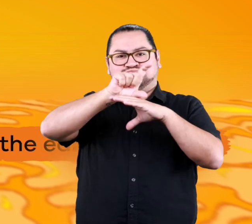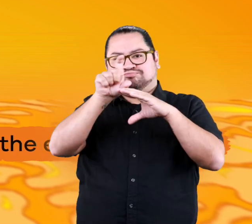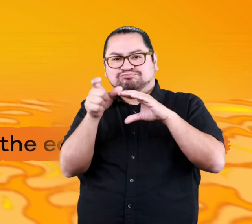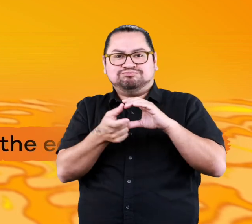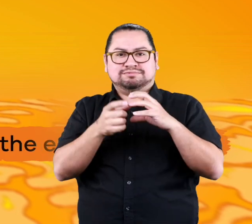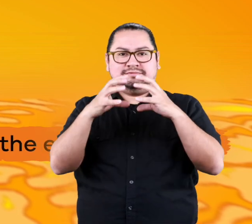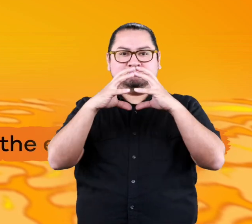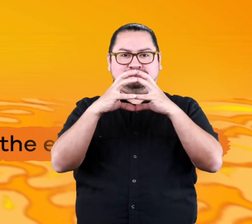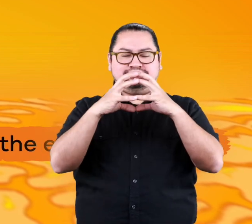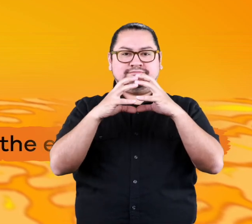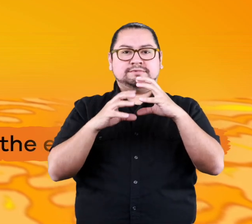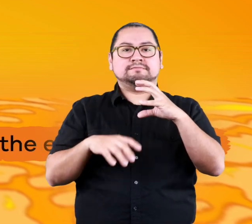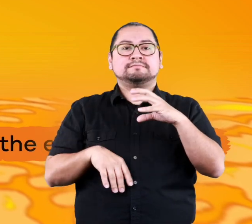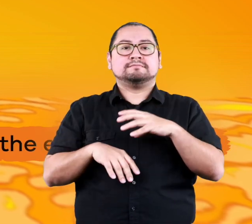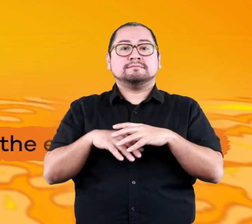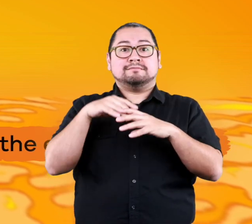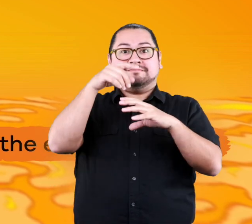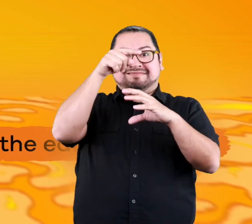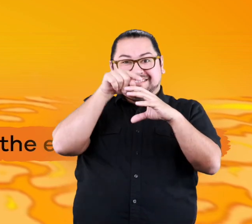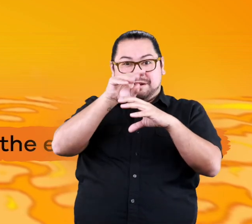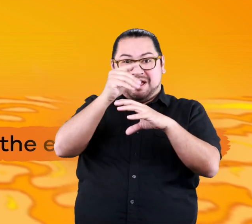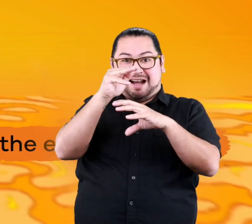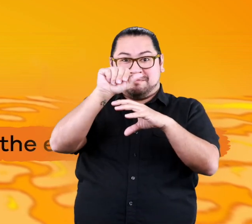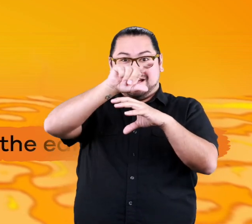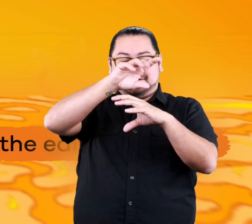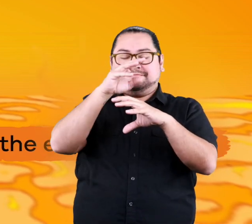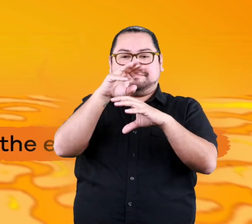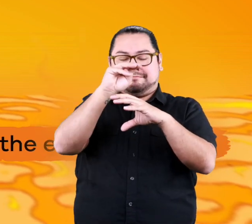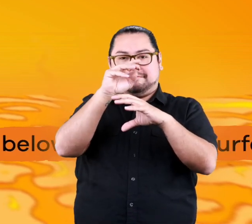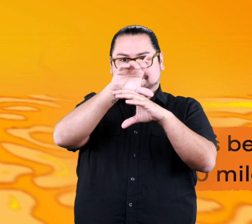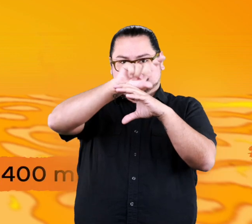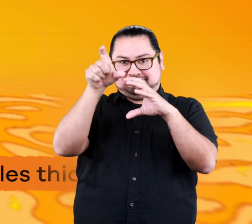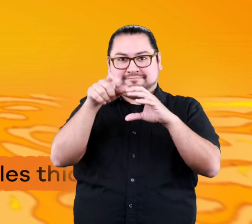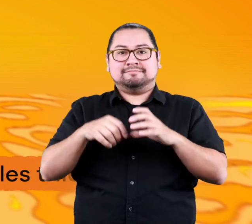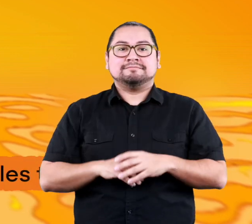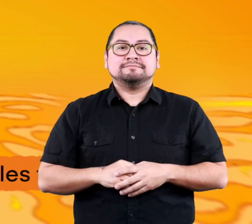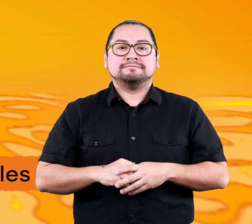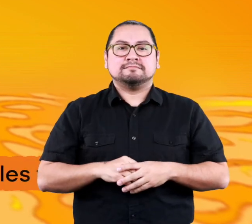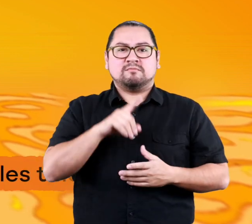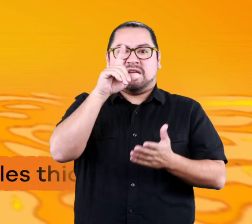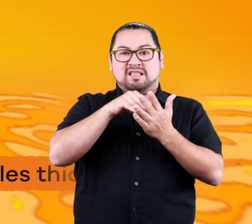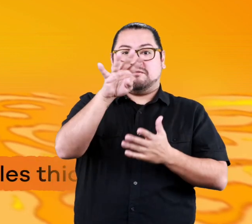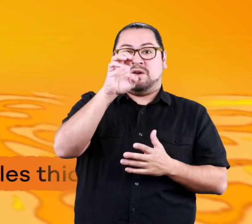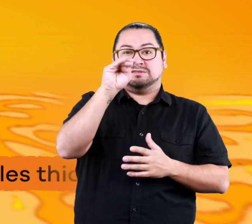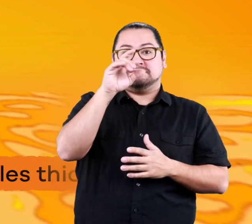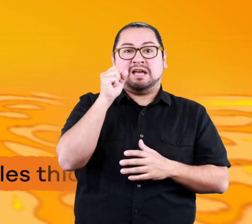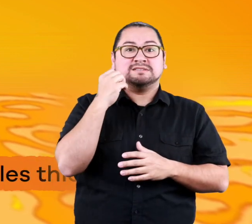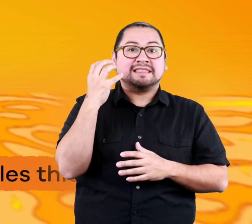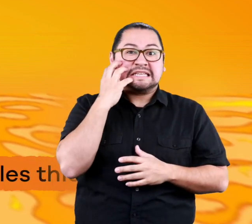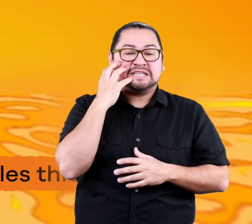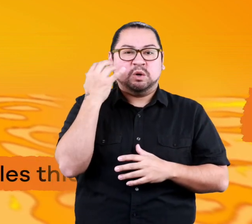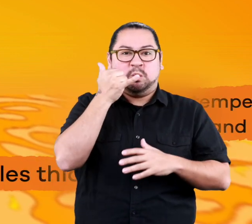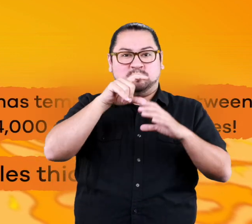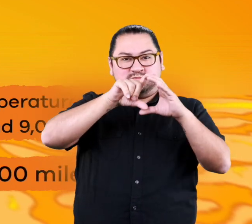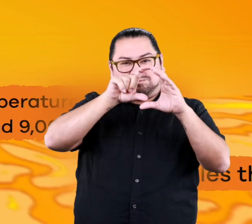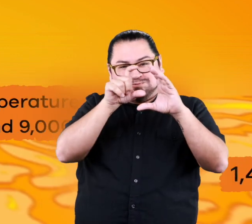located about 1800 miles below the earth's surface, and is about 1400 miles thick. It has